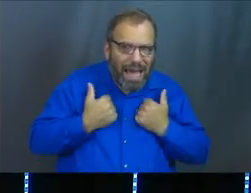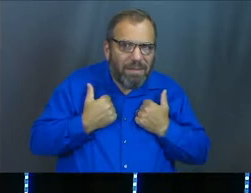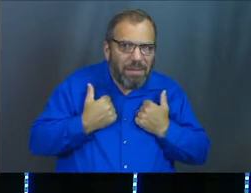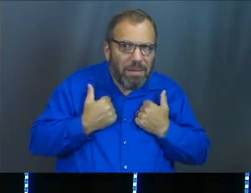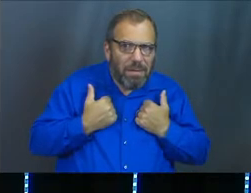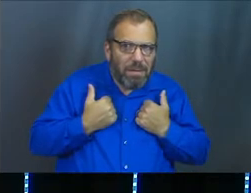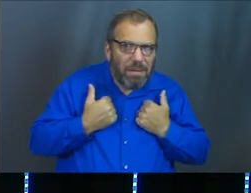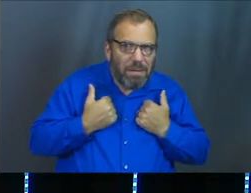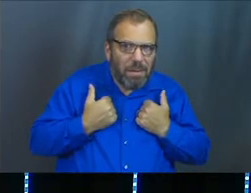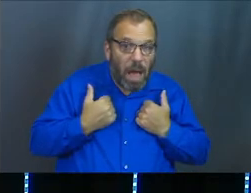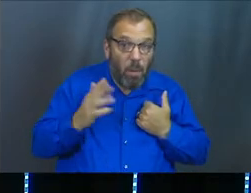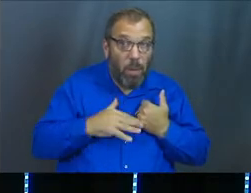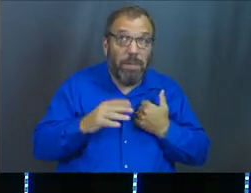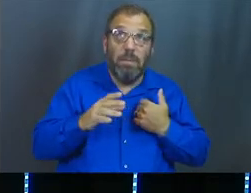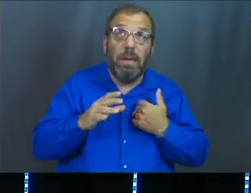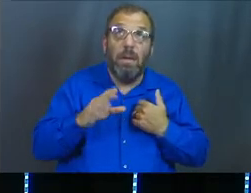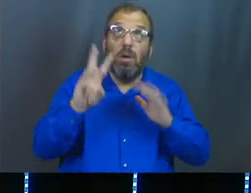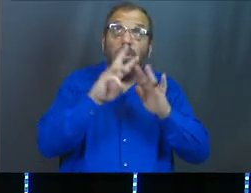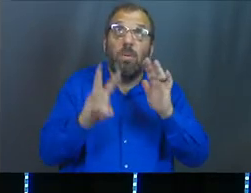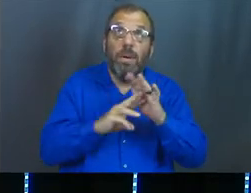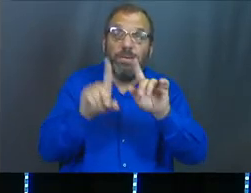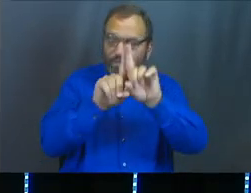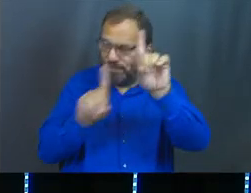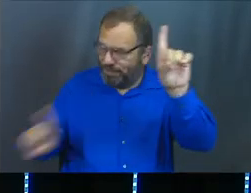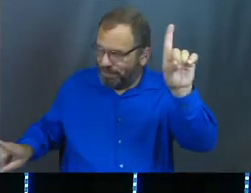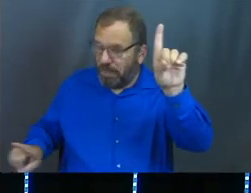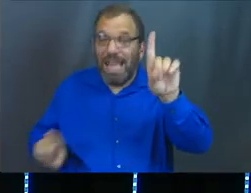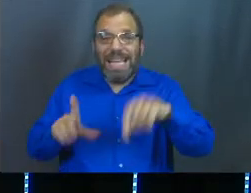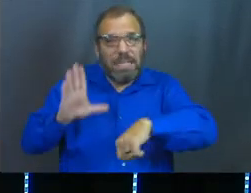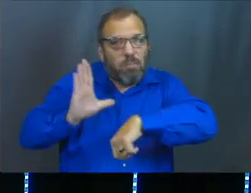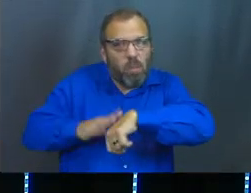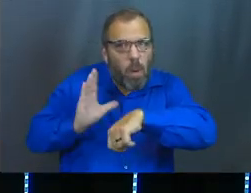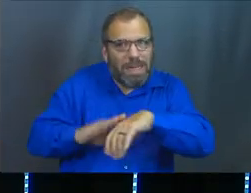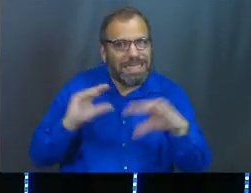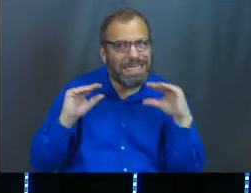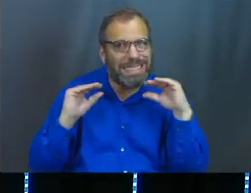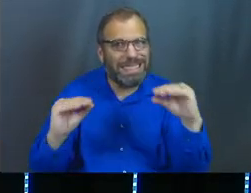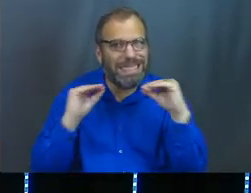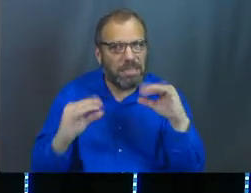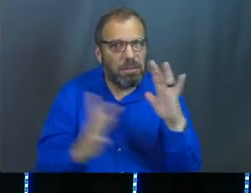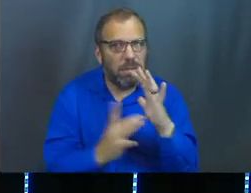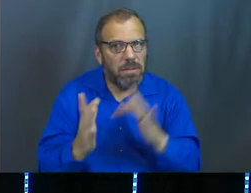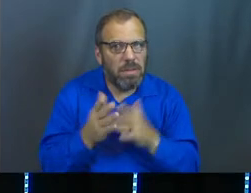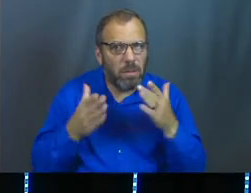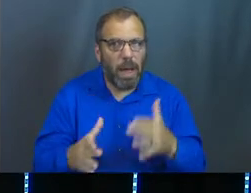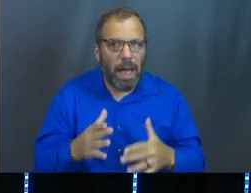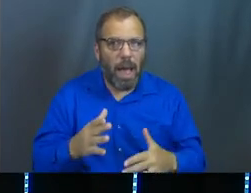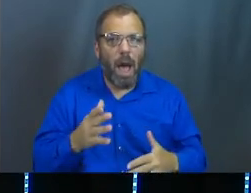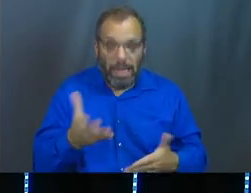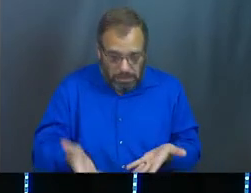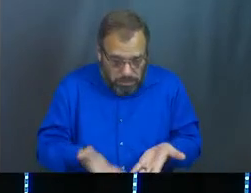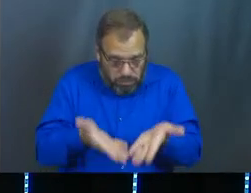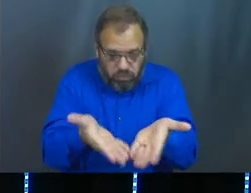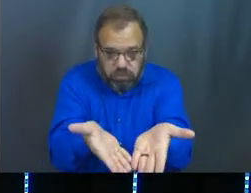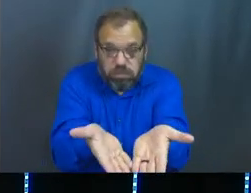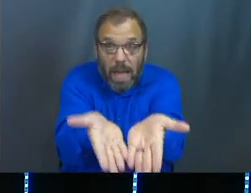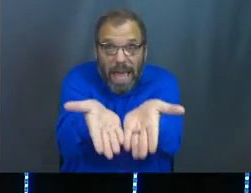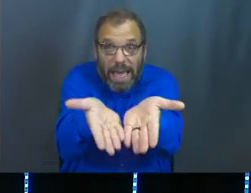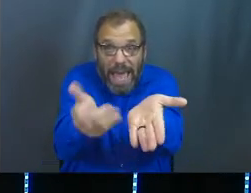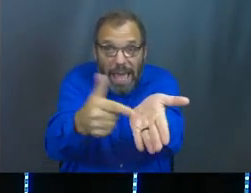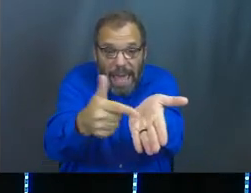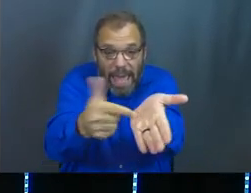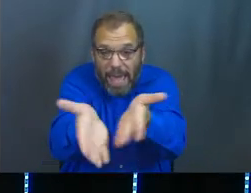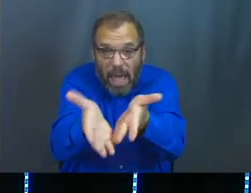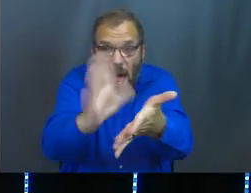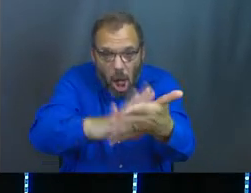into our lives when we walk away from his will. He's warning us, and he's teaching us the way of Jesus. He holds it out to us so that we could